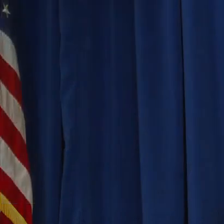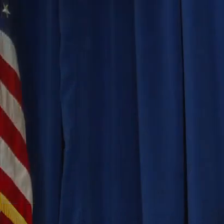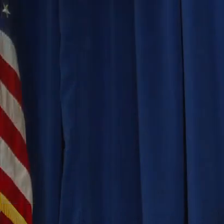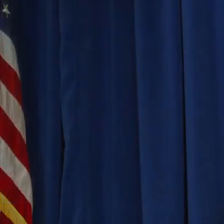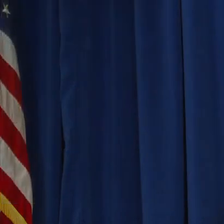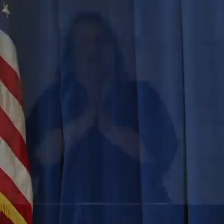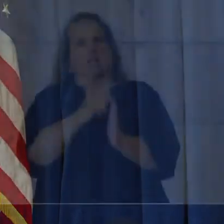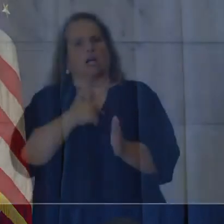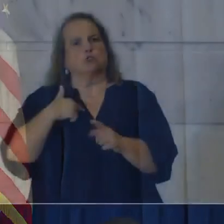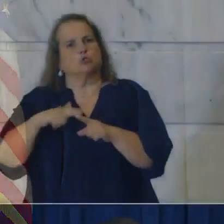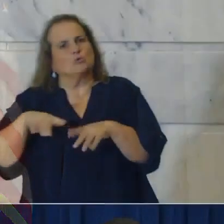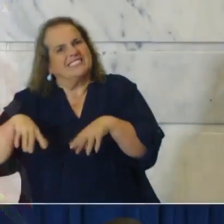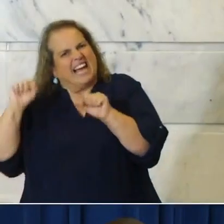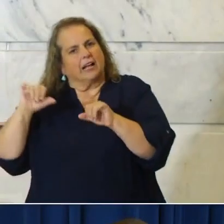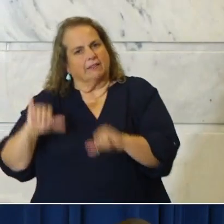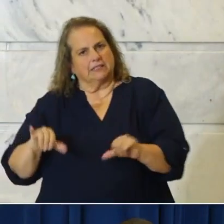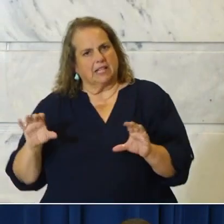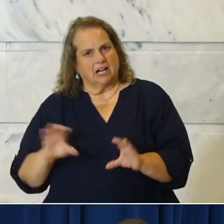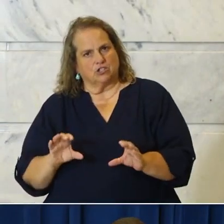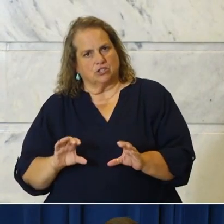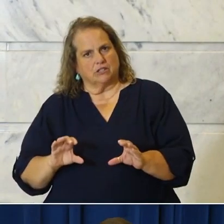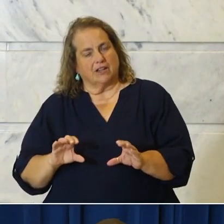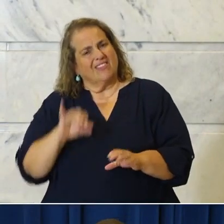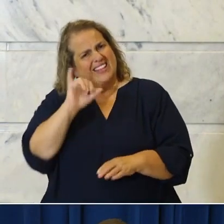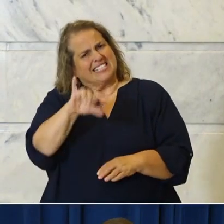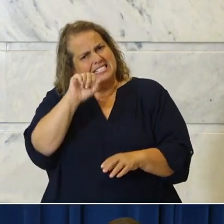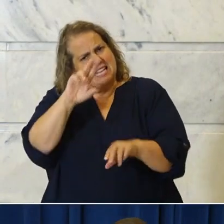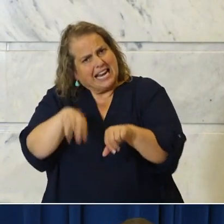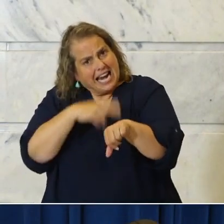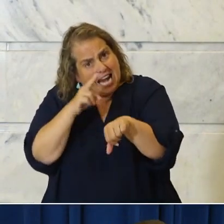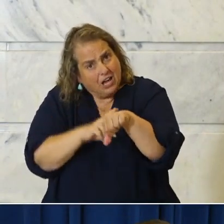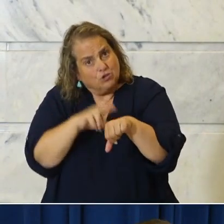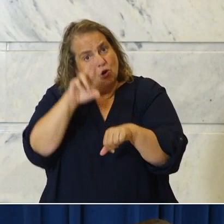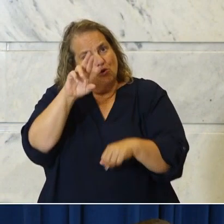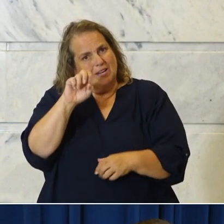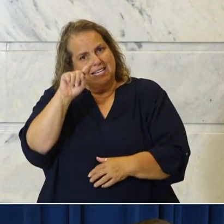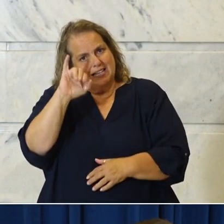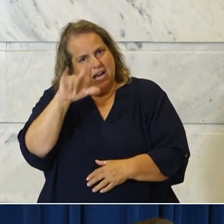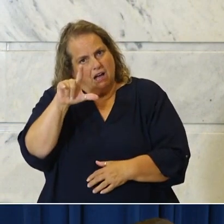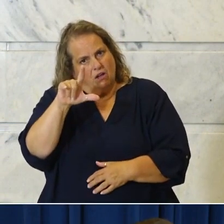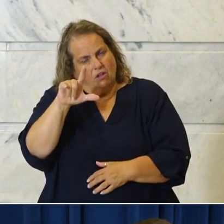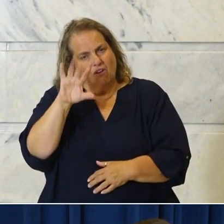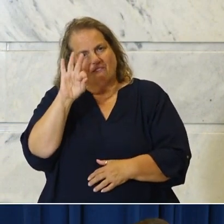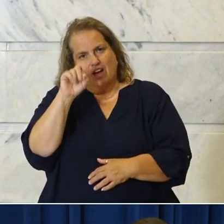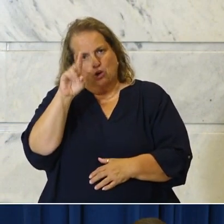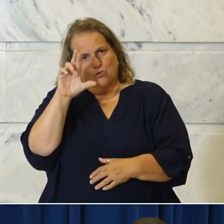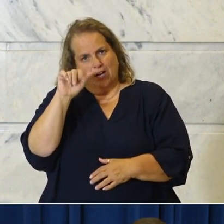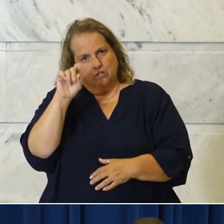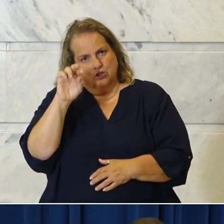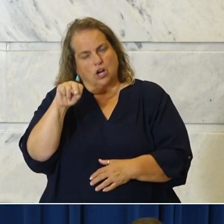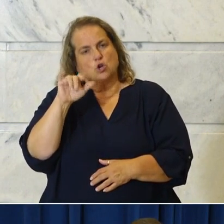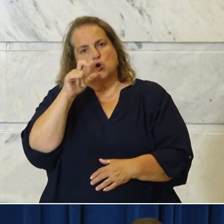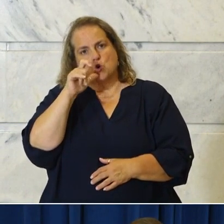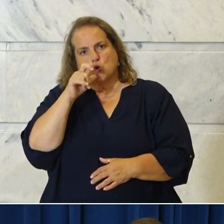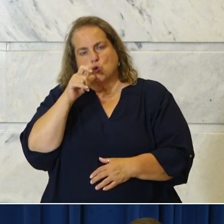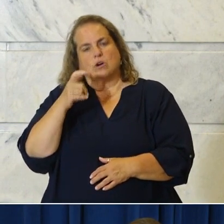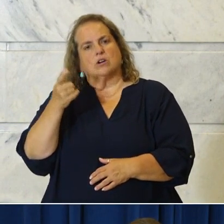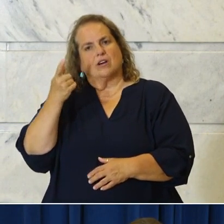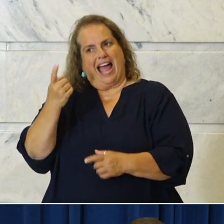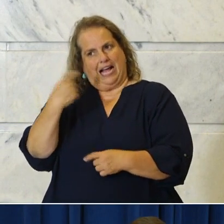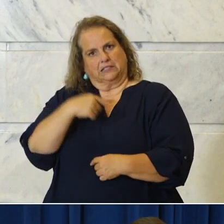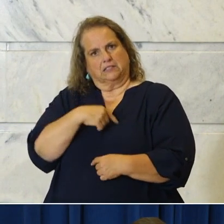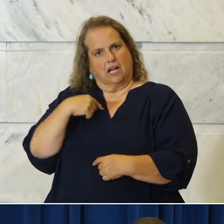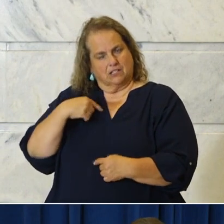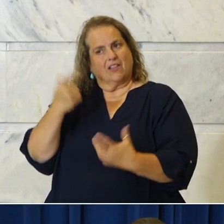this action. This is the National Retail Federation that wanted us to open and they want to stay